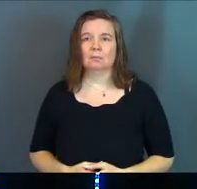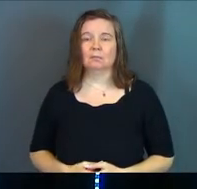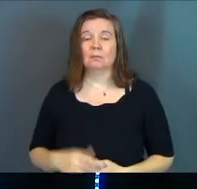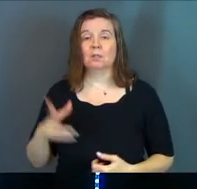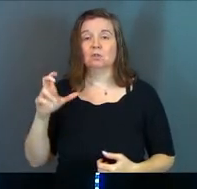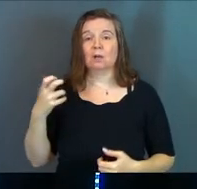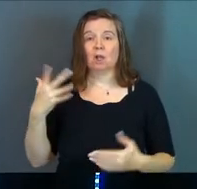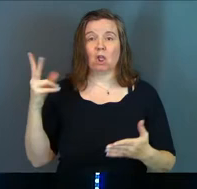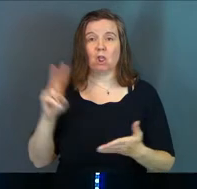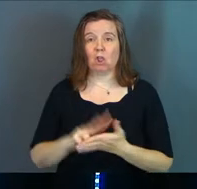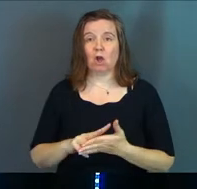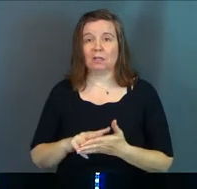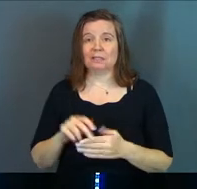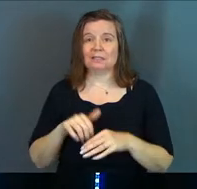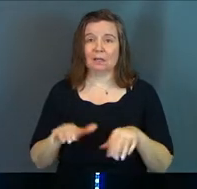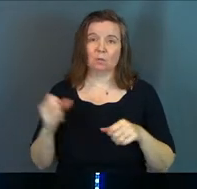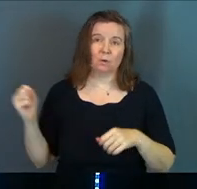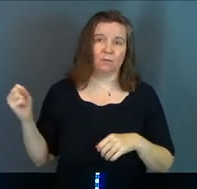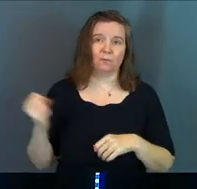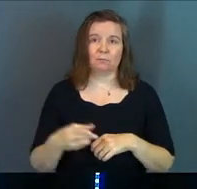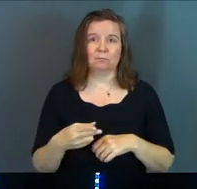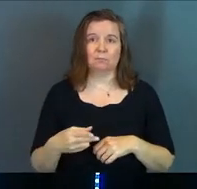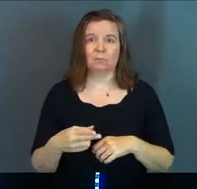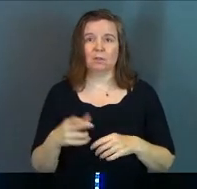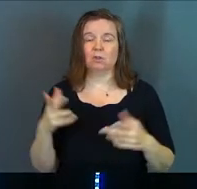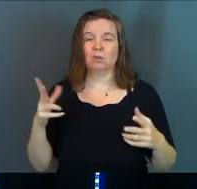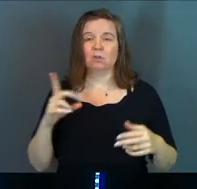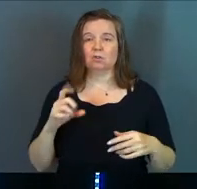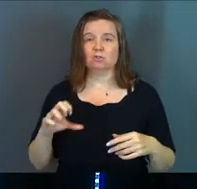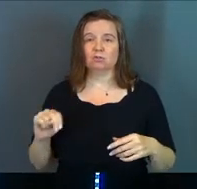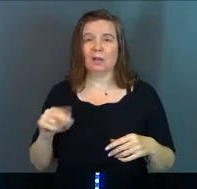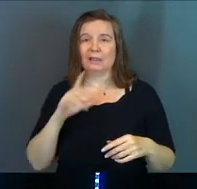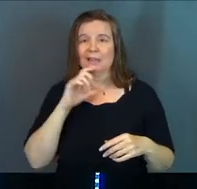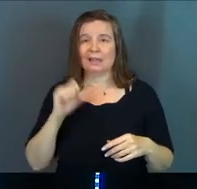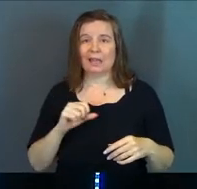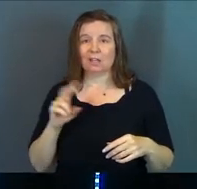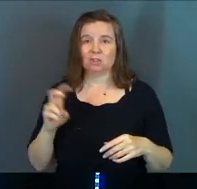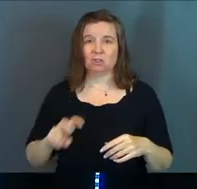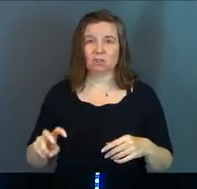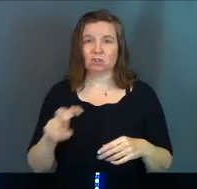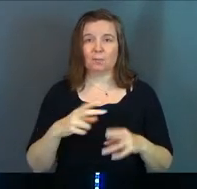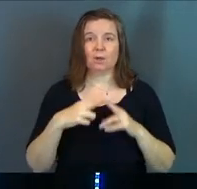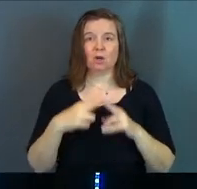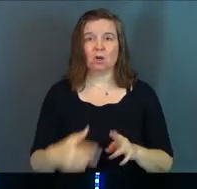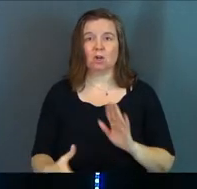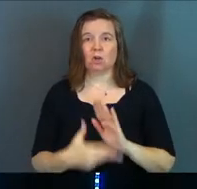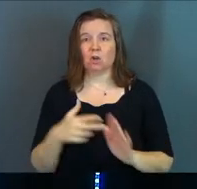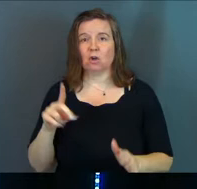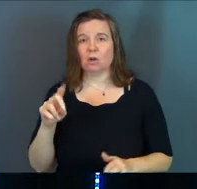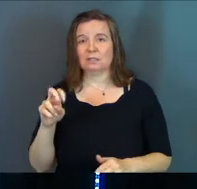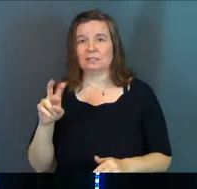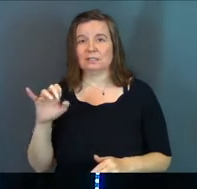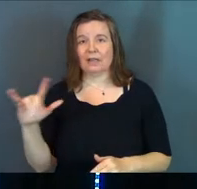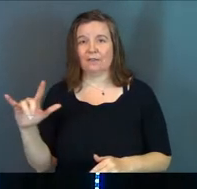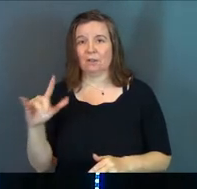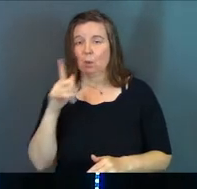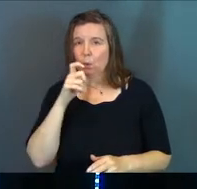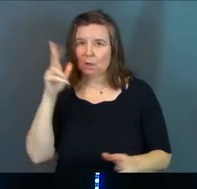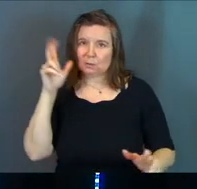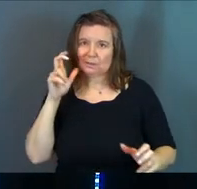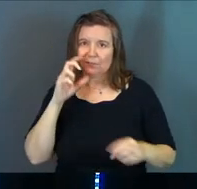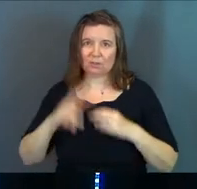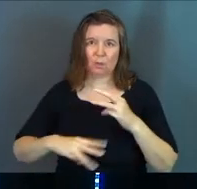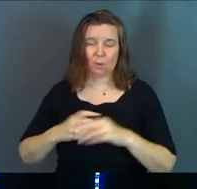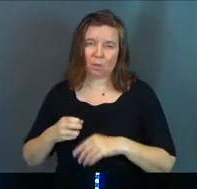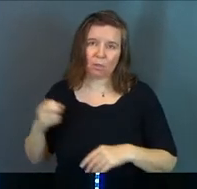Dragon lost the battle. He, his angels were forced out of heaven. great dragon, the ancient serpent called the devil or Satan, the one deceiving